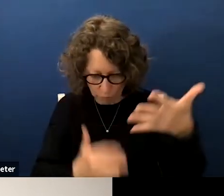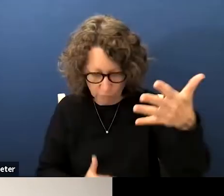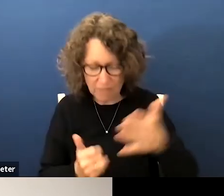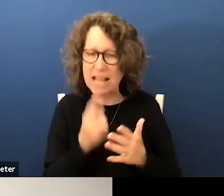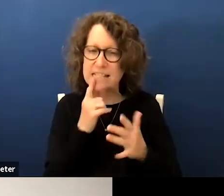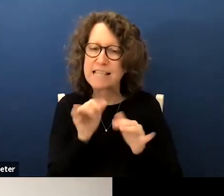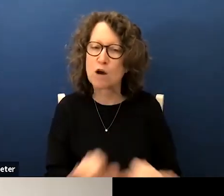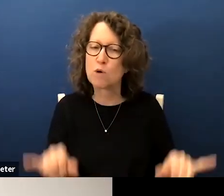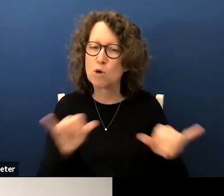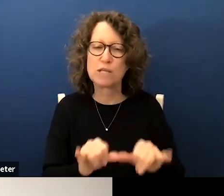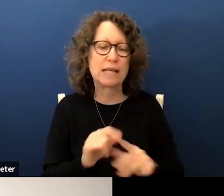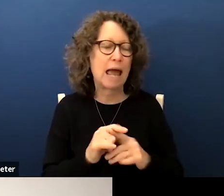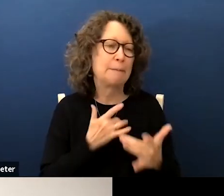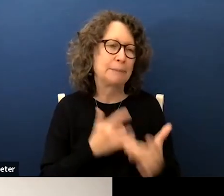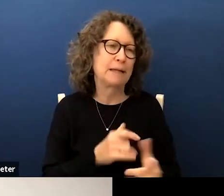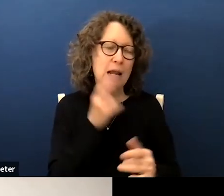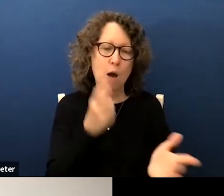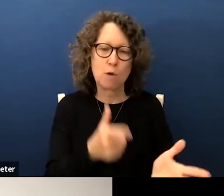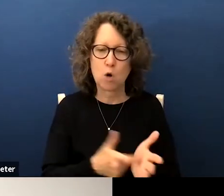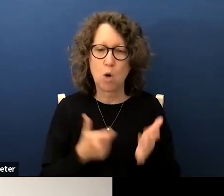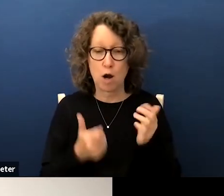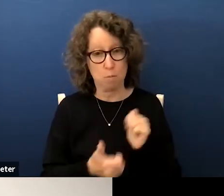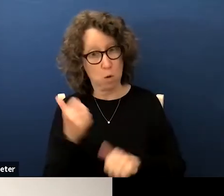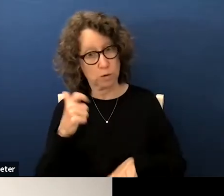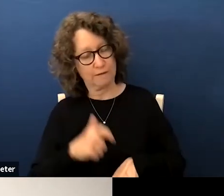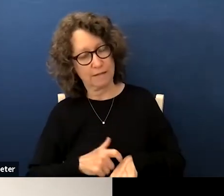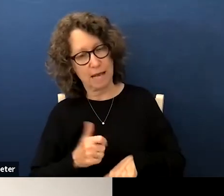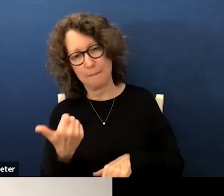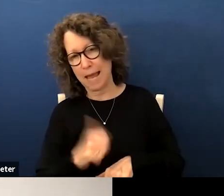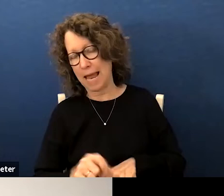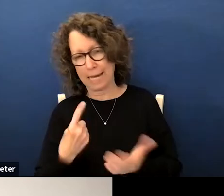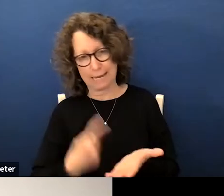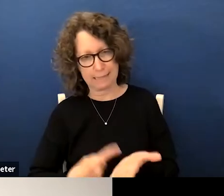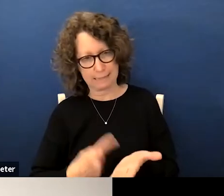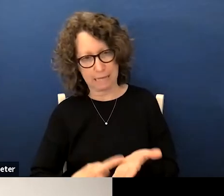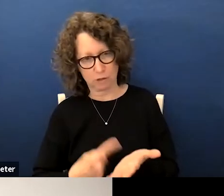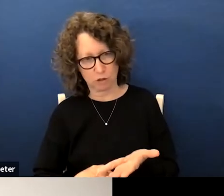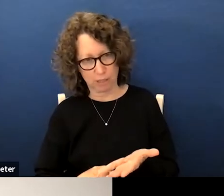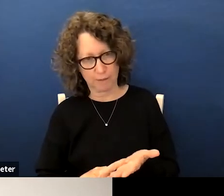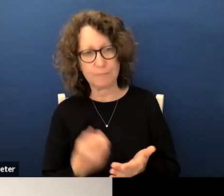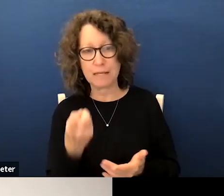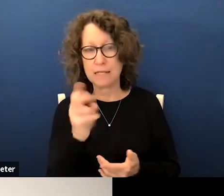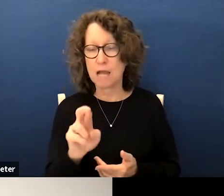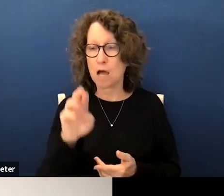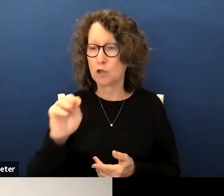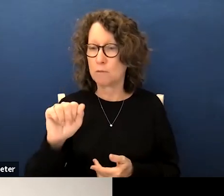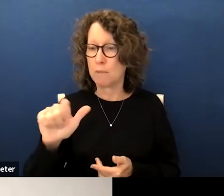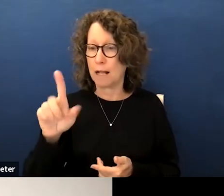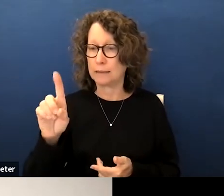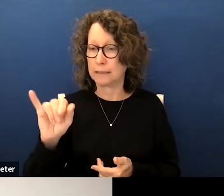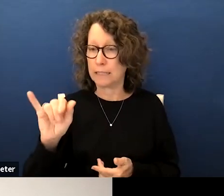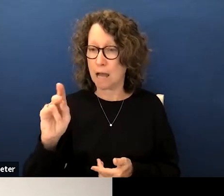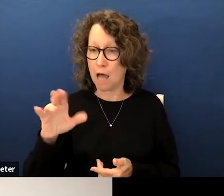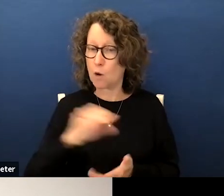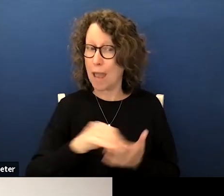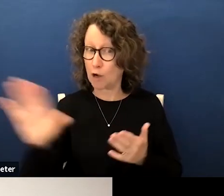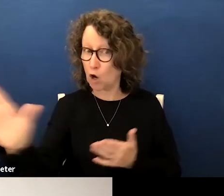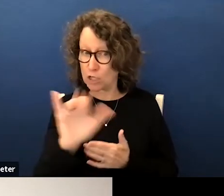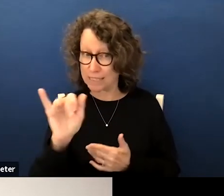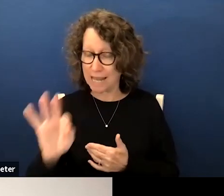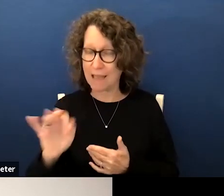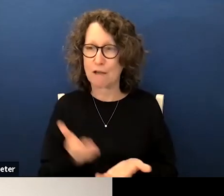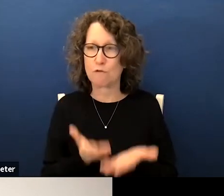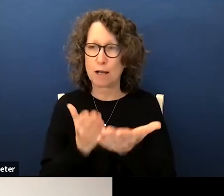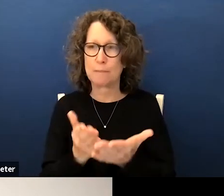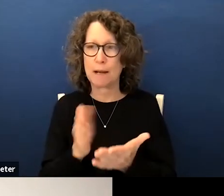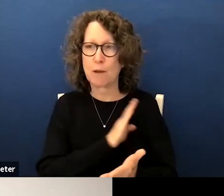routine and not likely to require in most cases any discussion dr maldonado and her staff have recommended that the